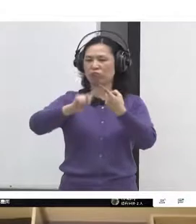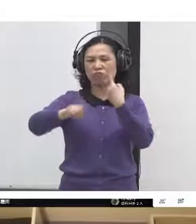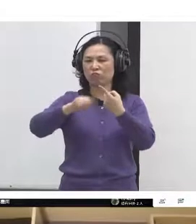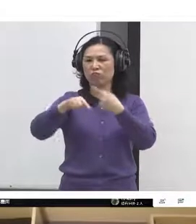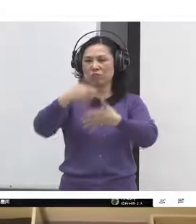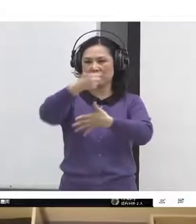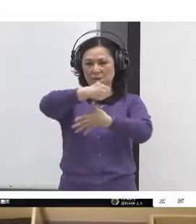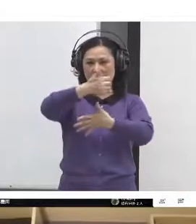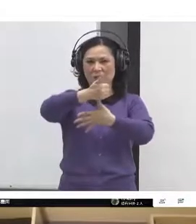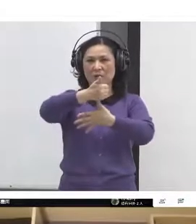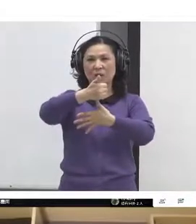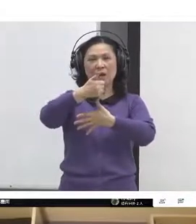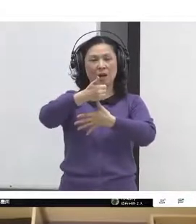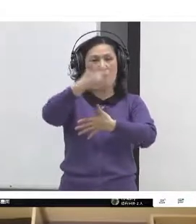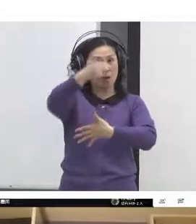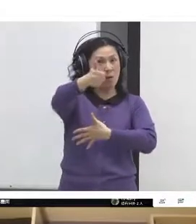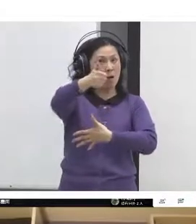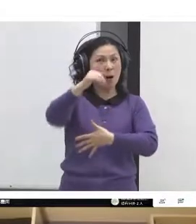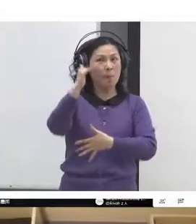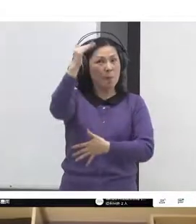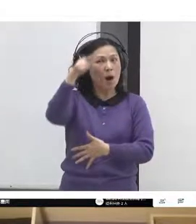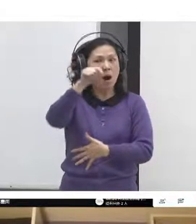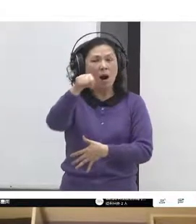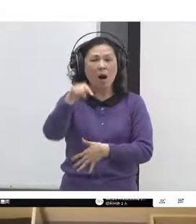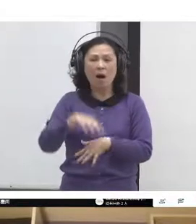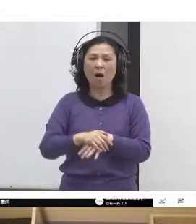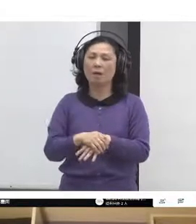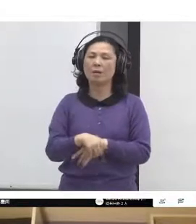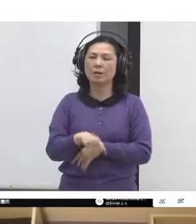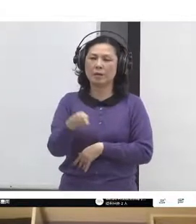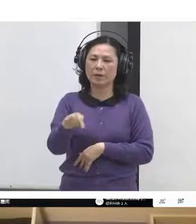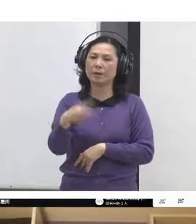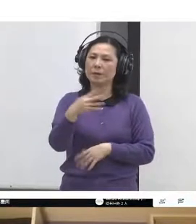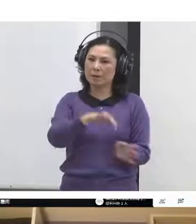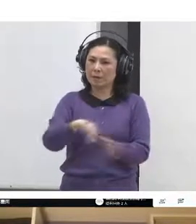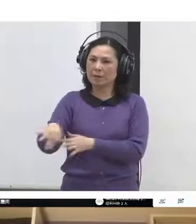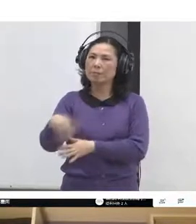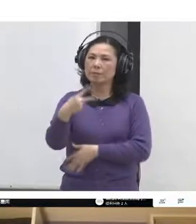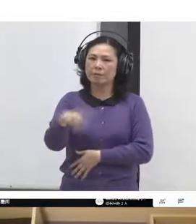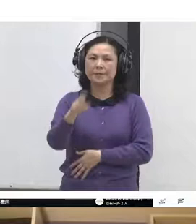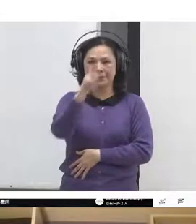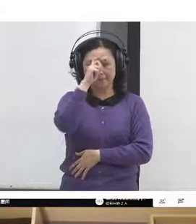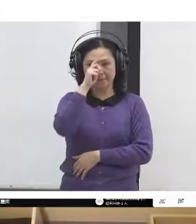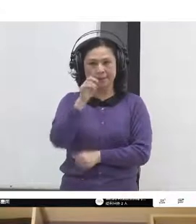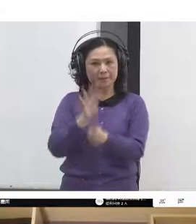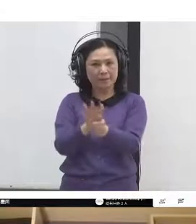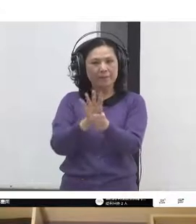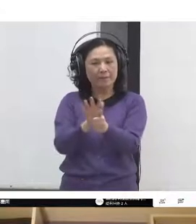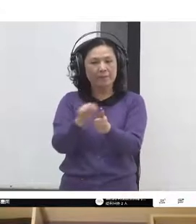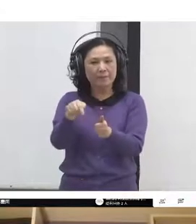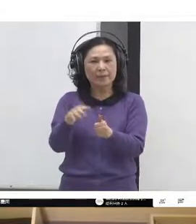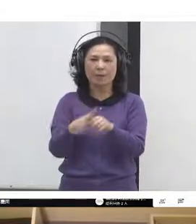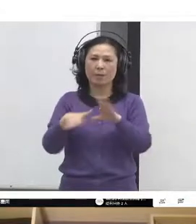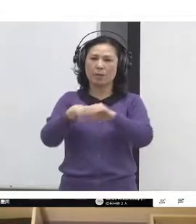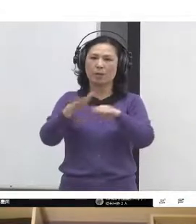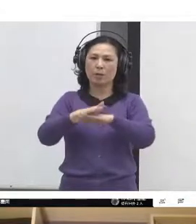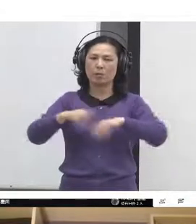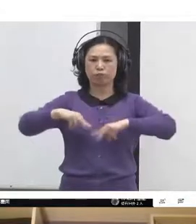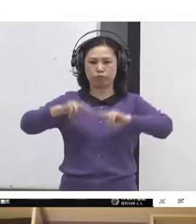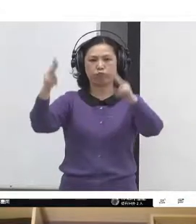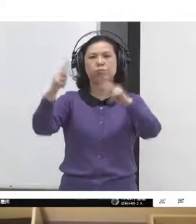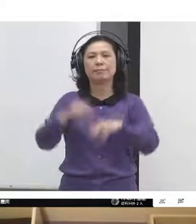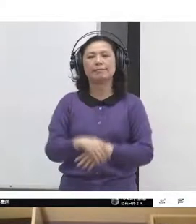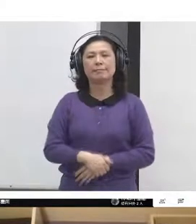not only that, we're looking to facilitate a transformation within the entire culture. And I don't think any of us really